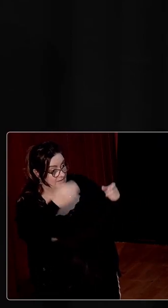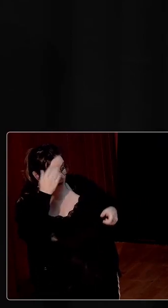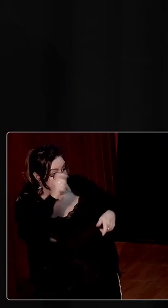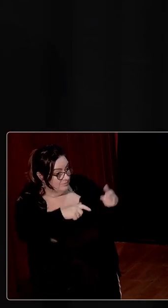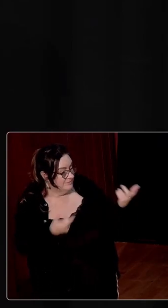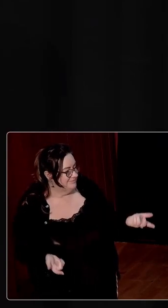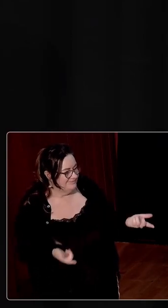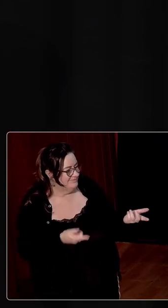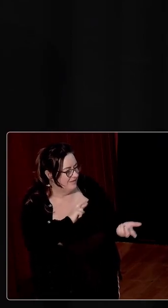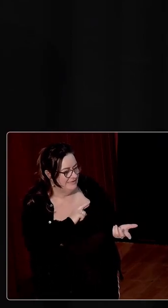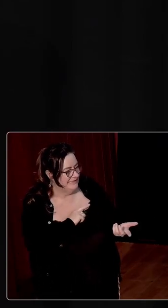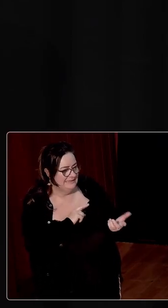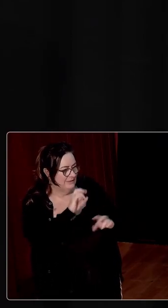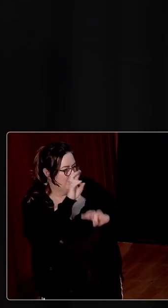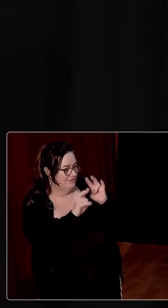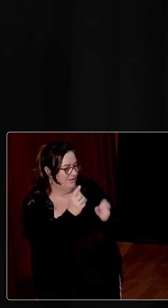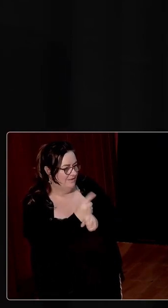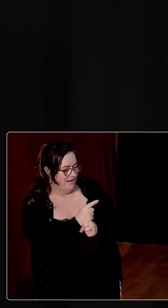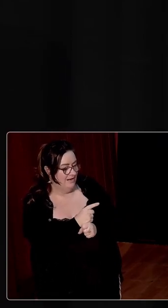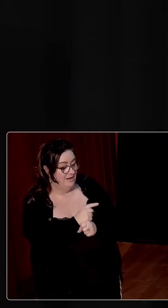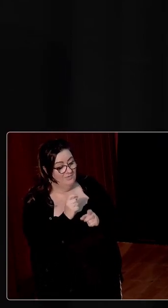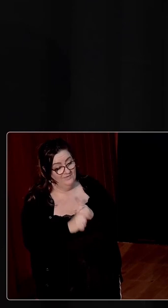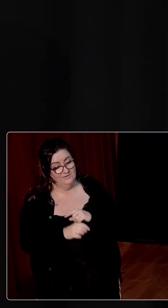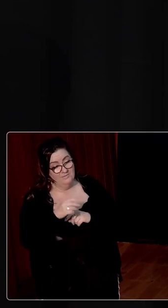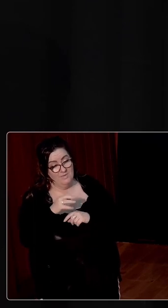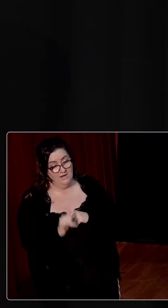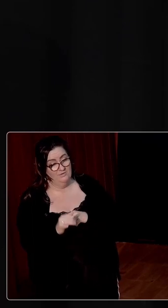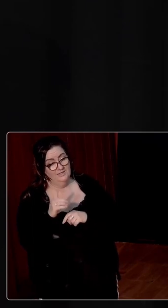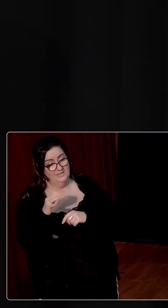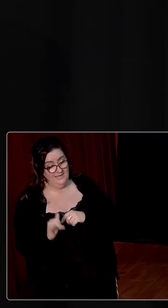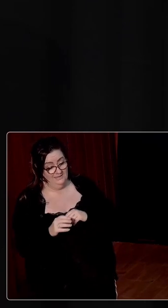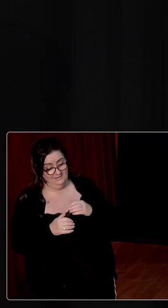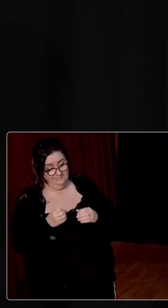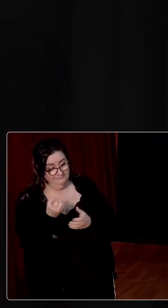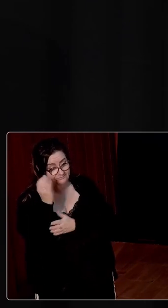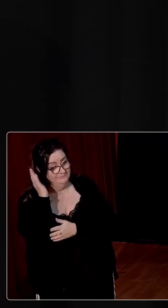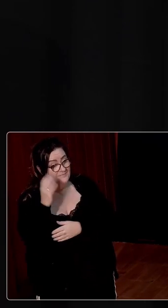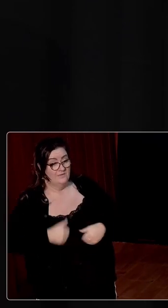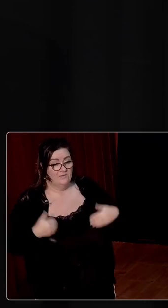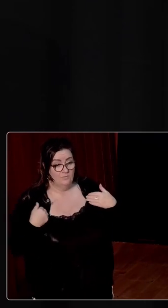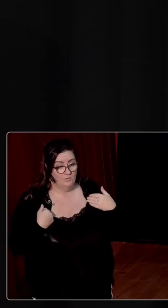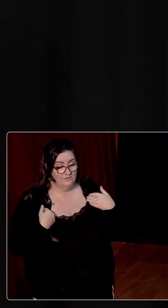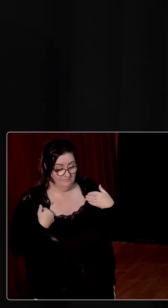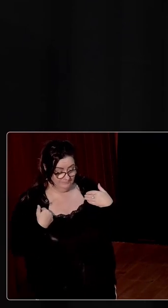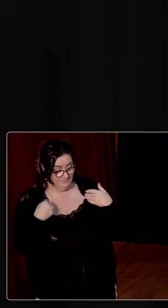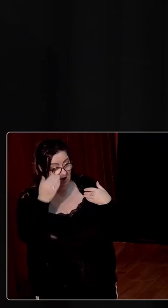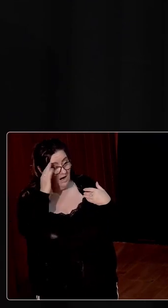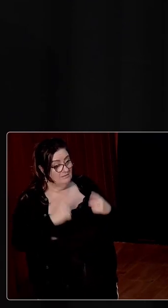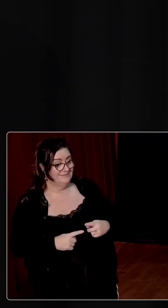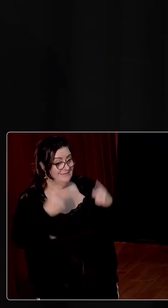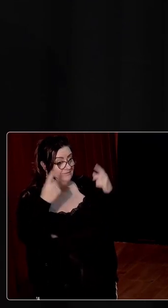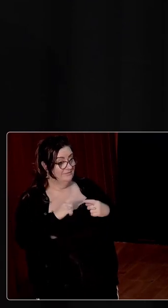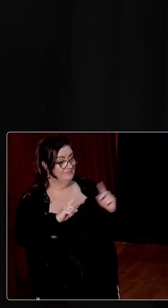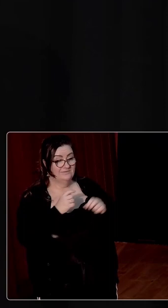But of course, I mean, as Professor Mary Daly explained this morning, Ireland was not any different from